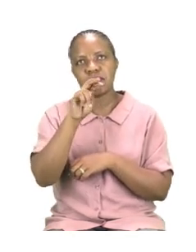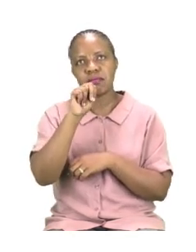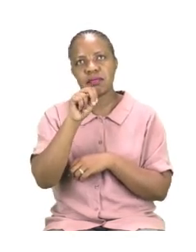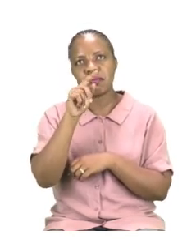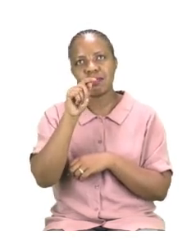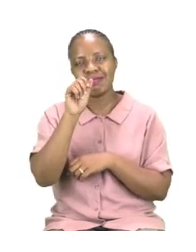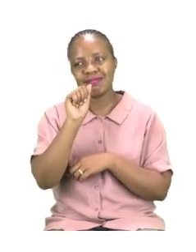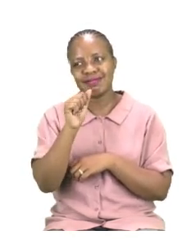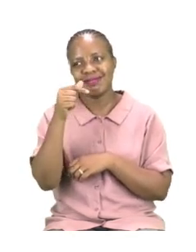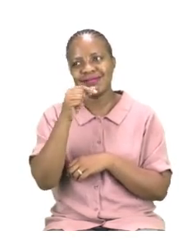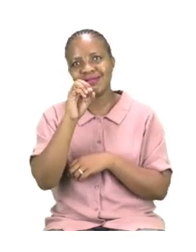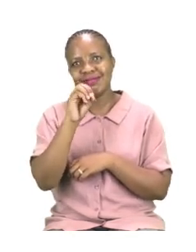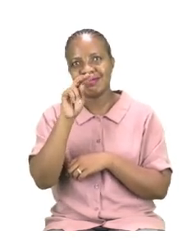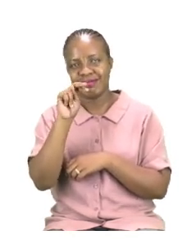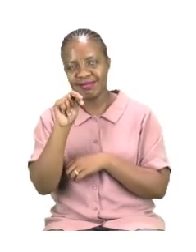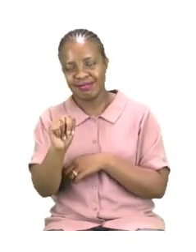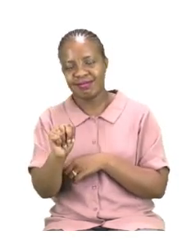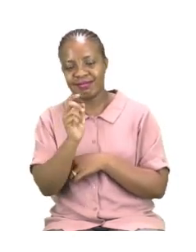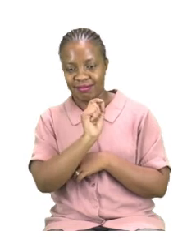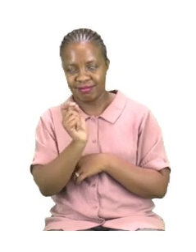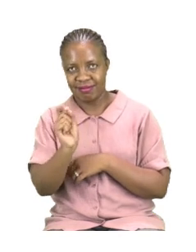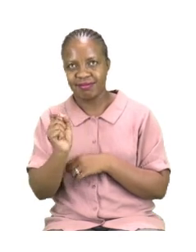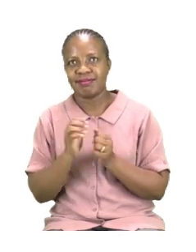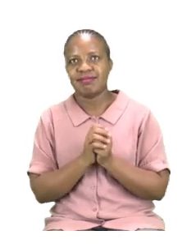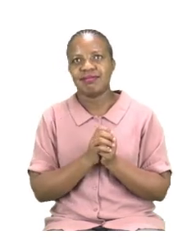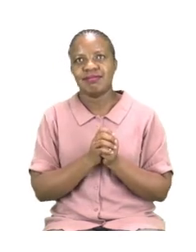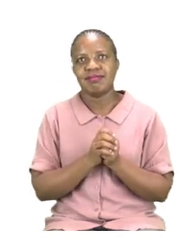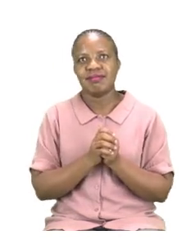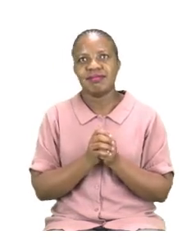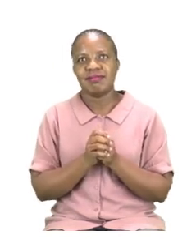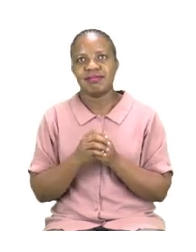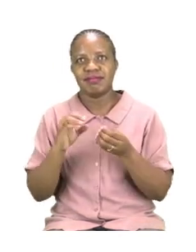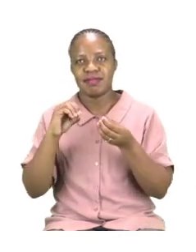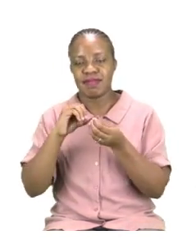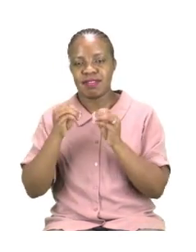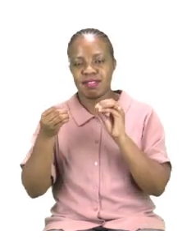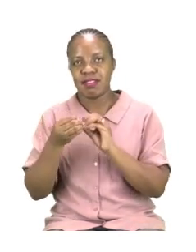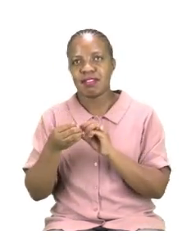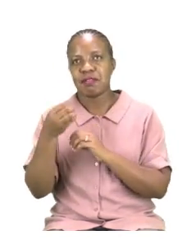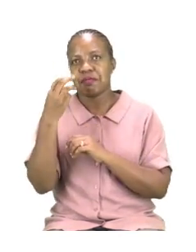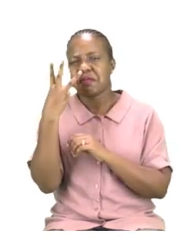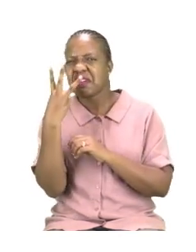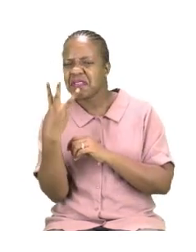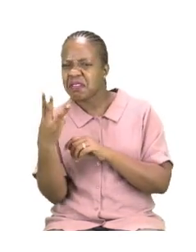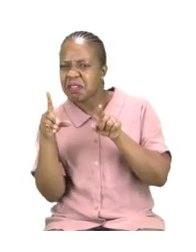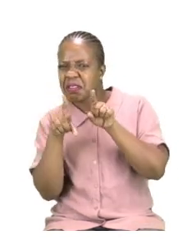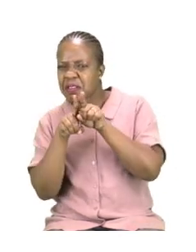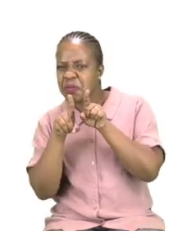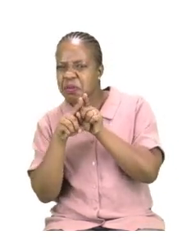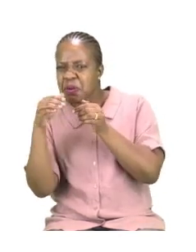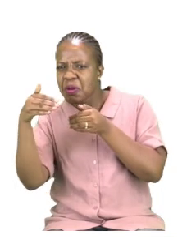The next shape that we can see seems to be sort of a box shape. But this one has a